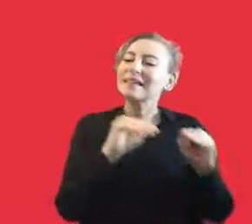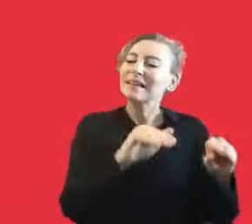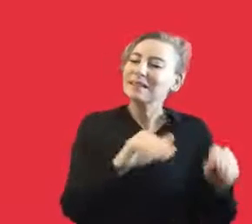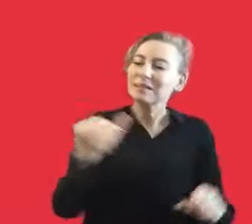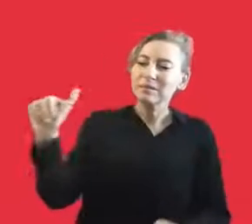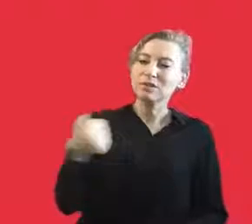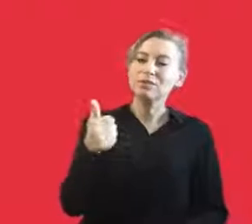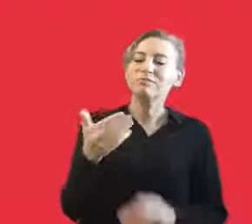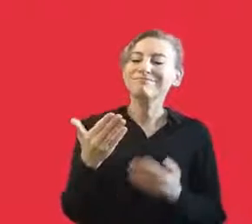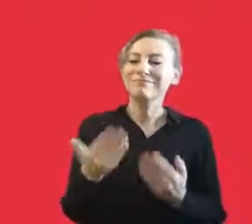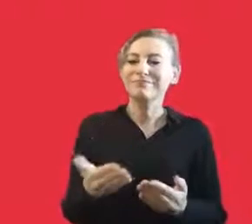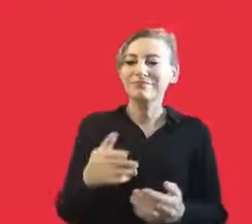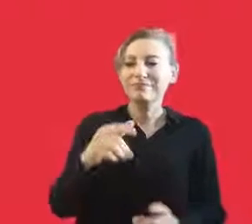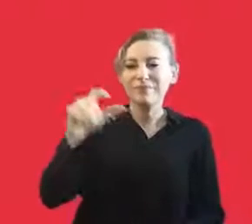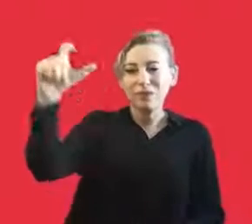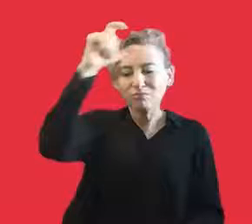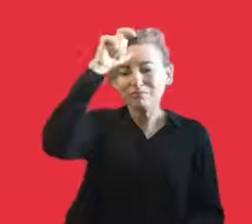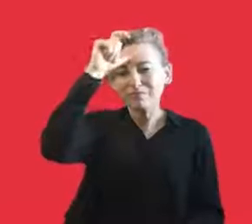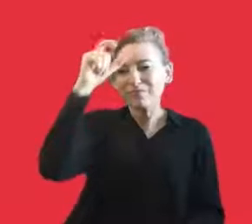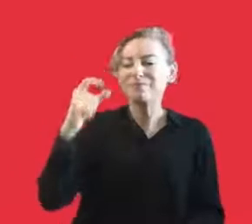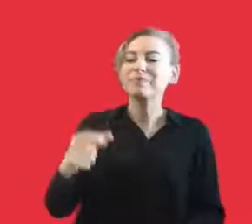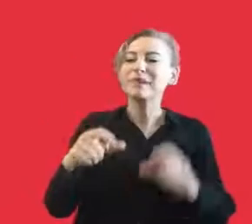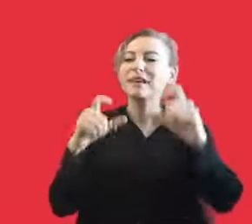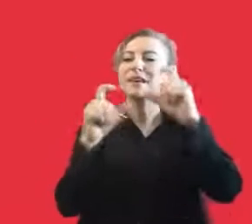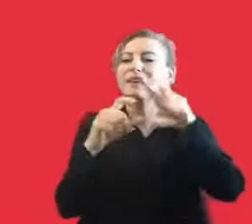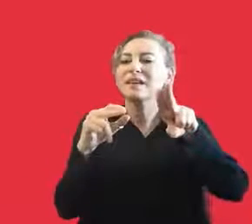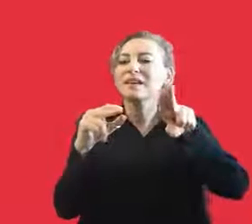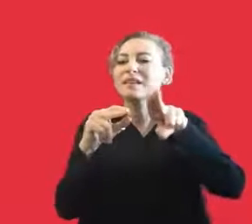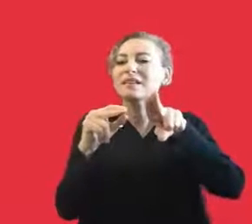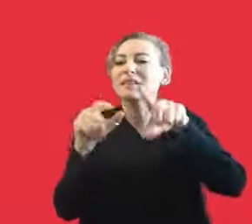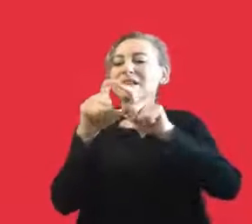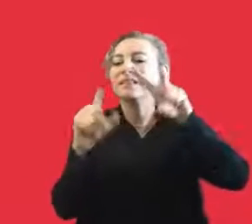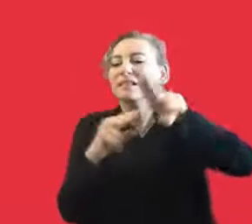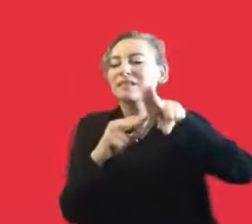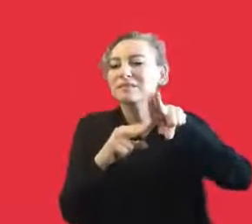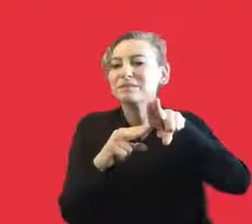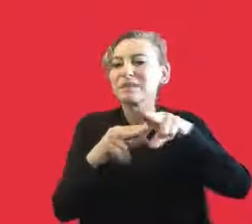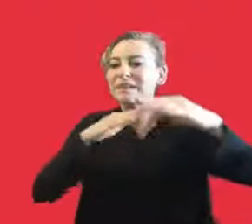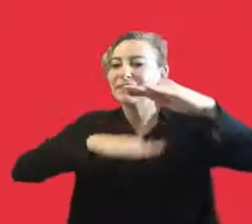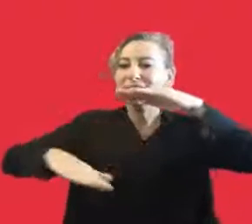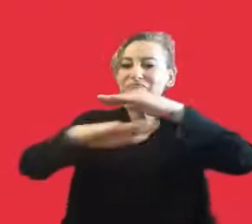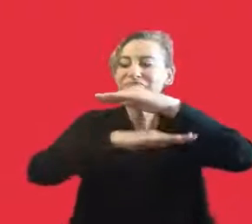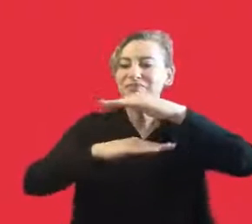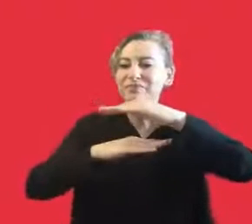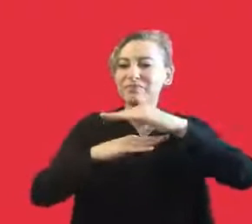is to support theatres in that sense. And I think it is quite valuable. And NGOs in Turkey are